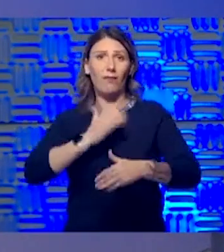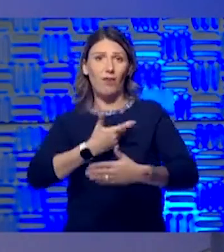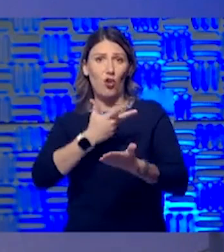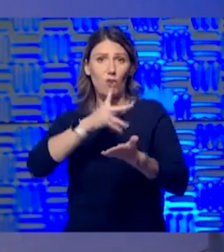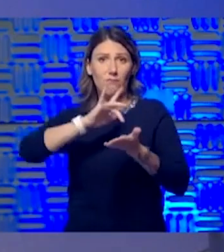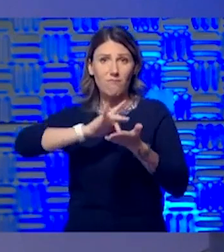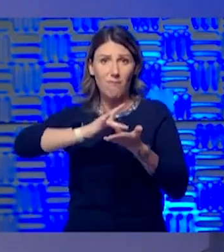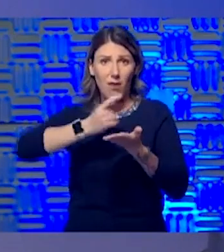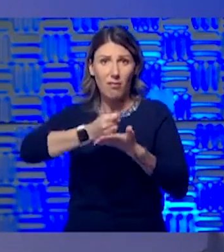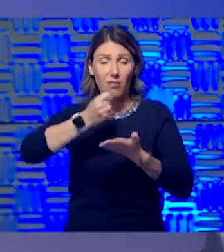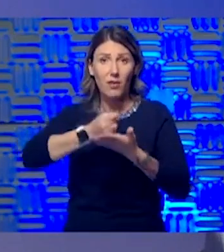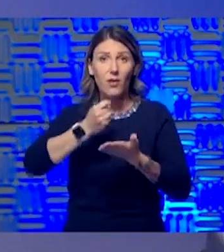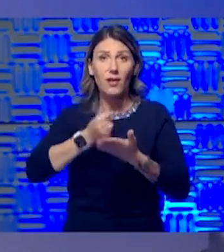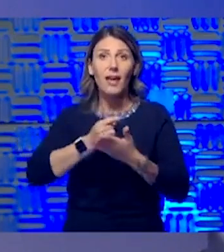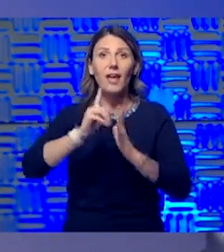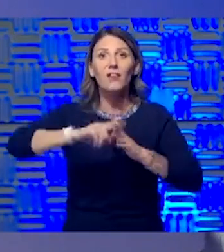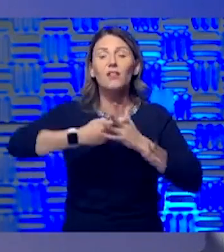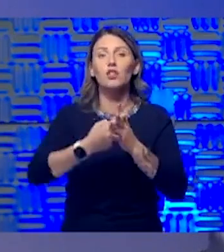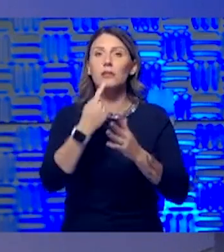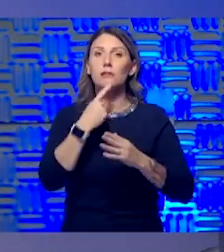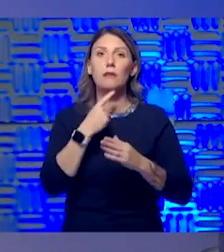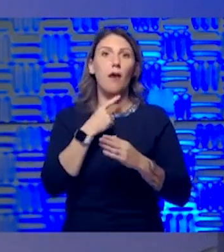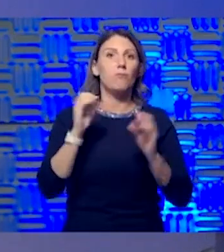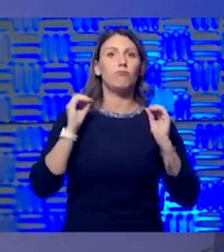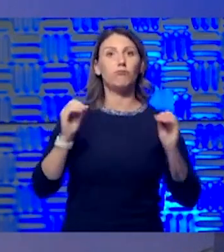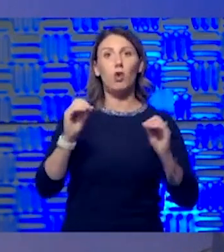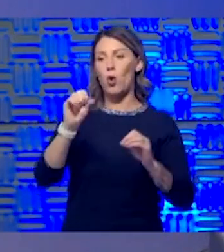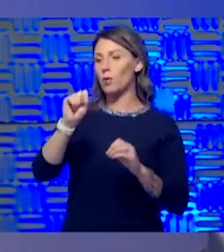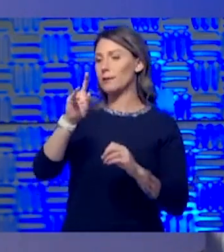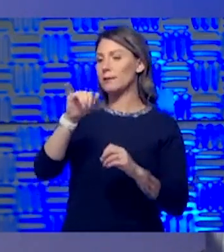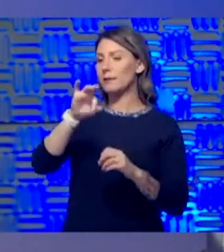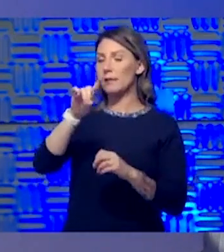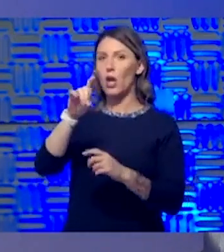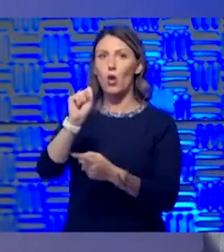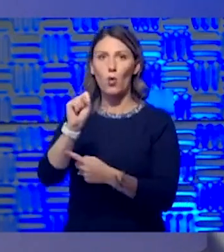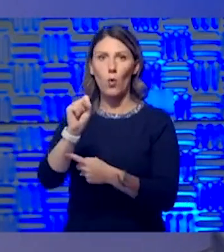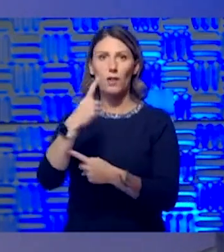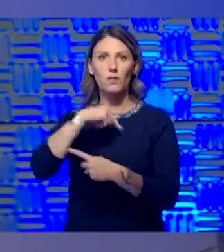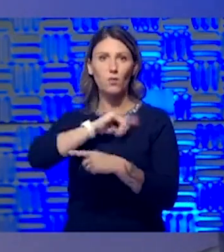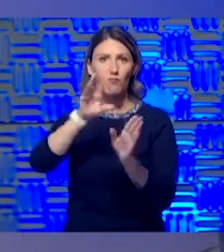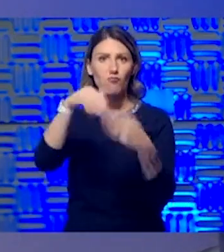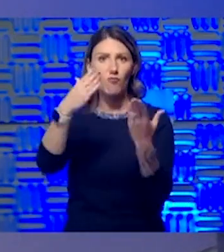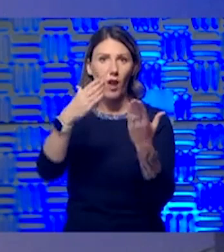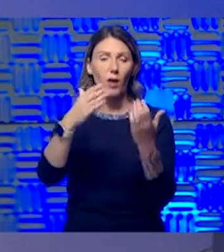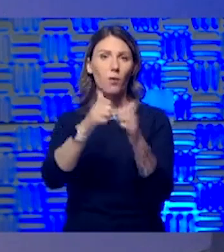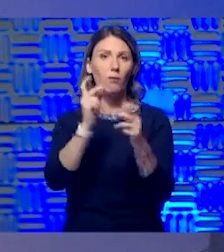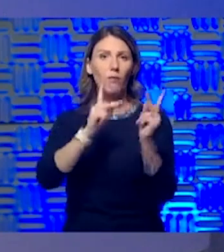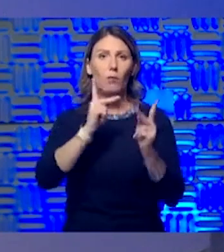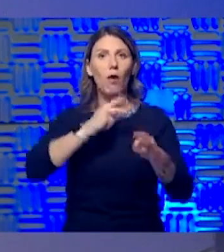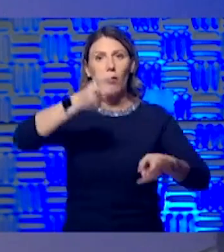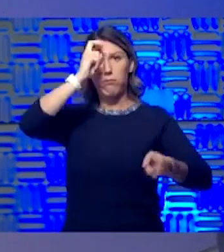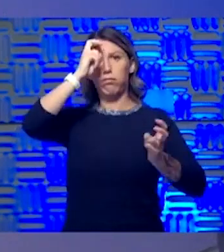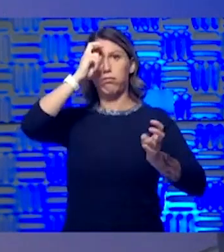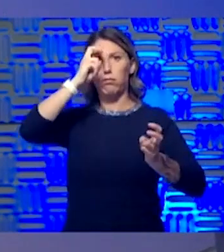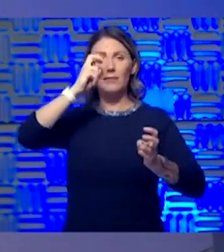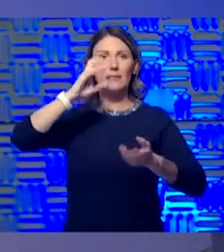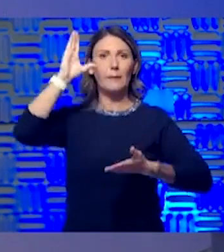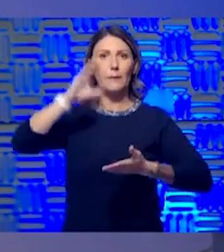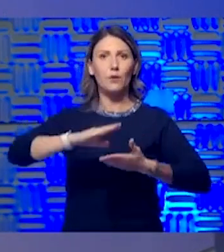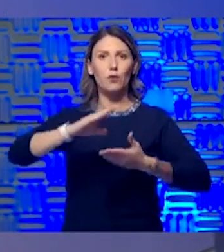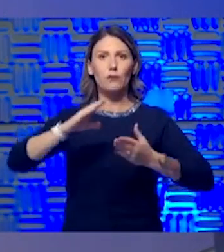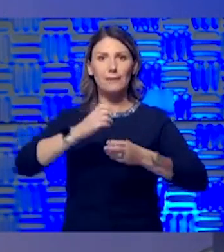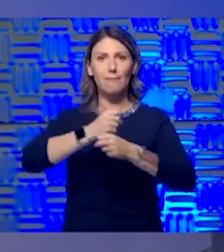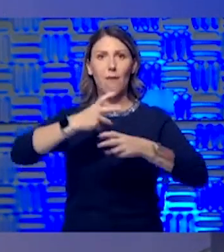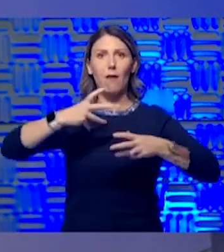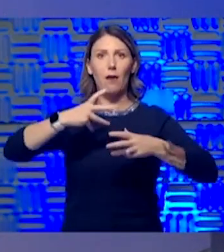Initially, there was saying no steroids. You don't want to use any steroids. We give steroids to people who are really sick sometimes to decrease the inflammation. Well,